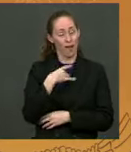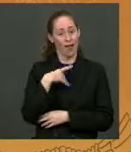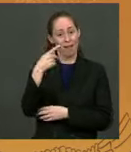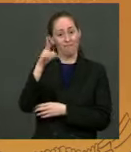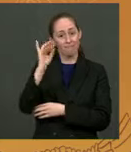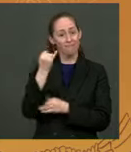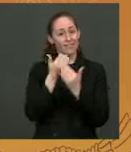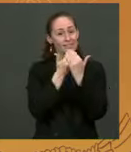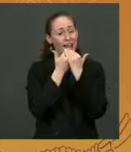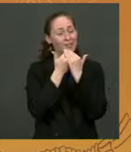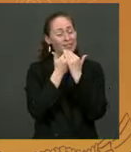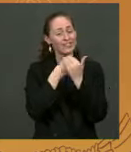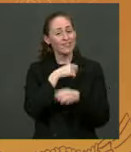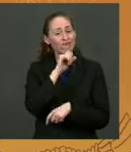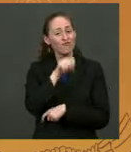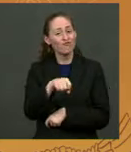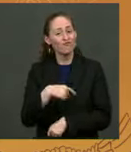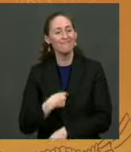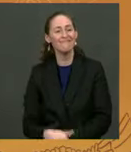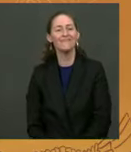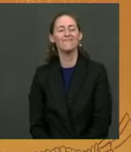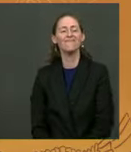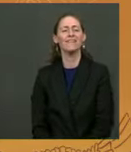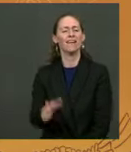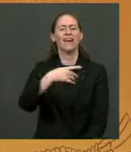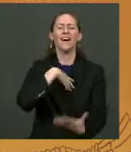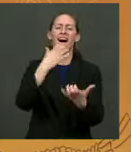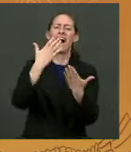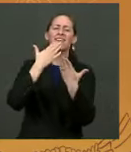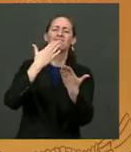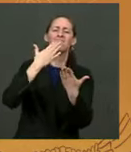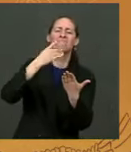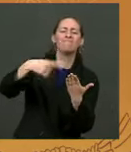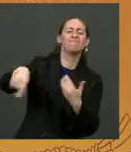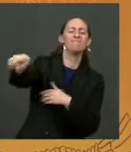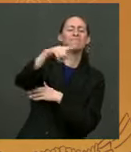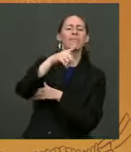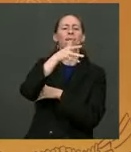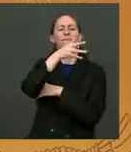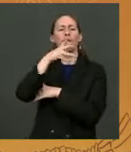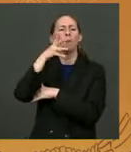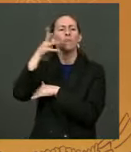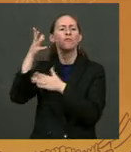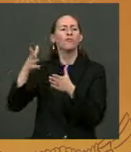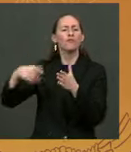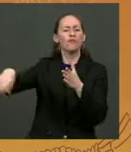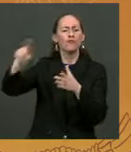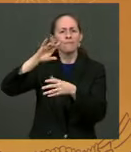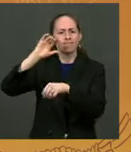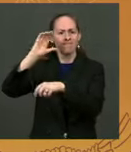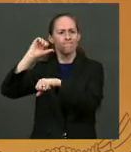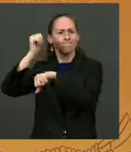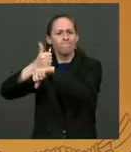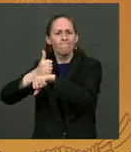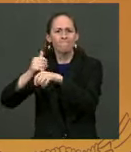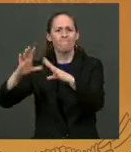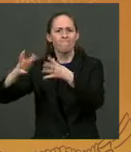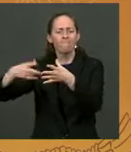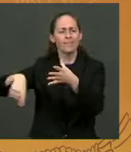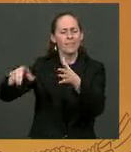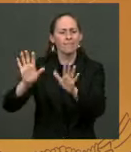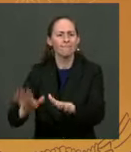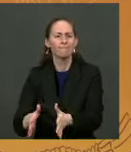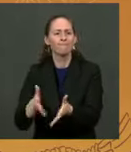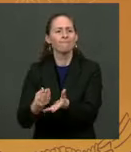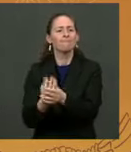to thank the farmers who were selected by the National Turkey Federation to raise what's called the Presidential Flock. That's a group